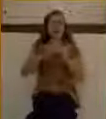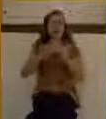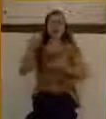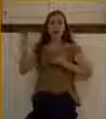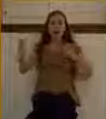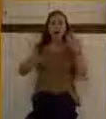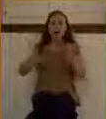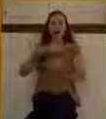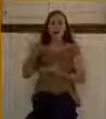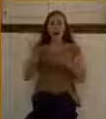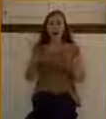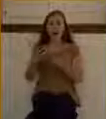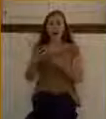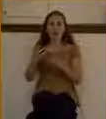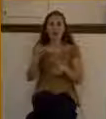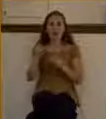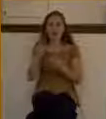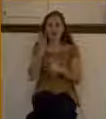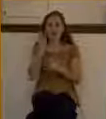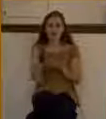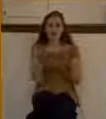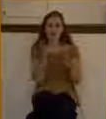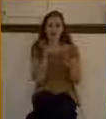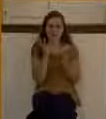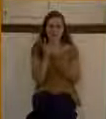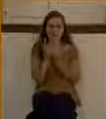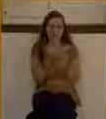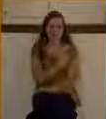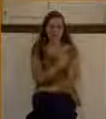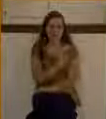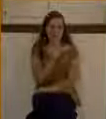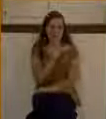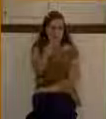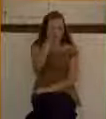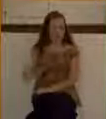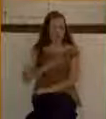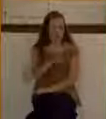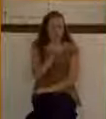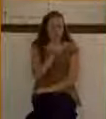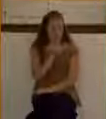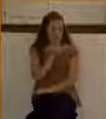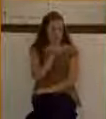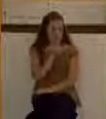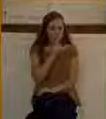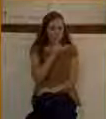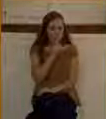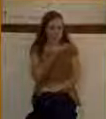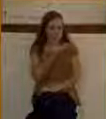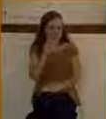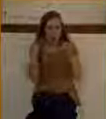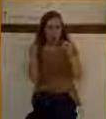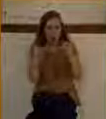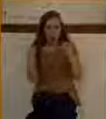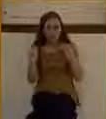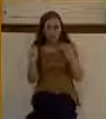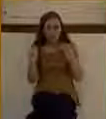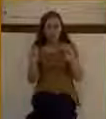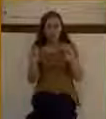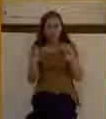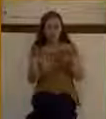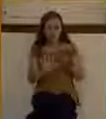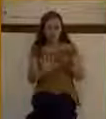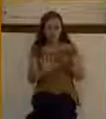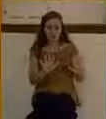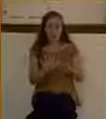you can just hear the people around him. Would you be quiet, old man? Stop yelling in my ear. And you know what?